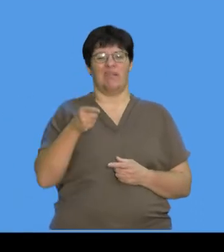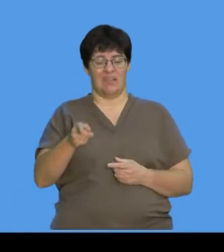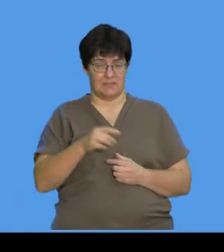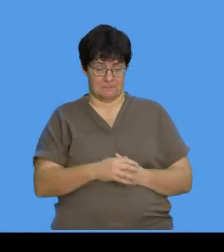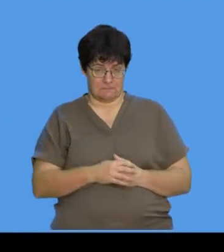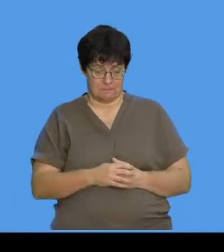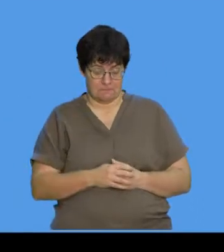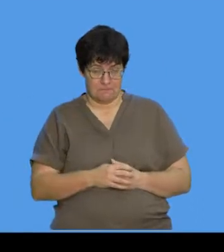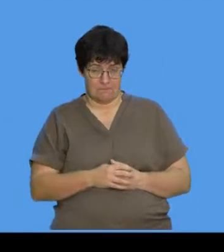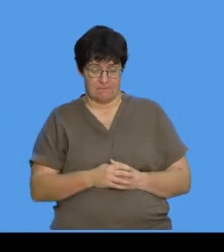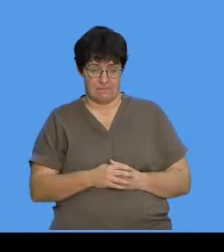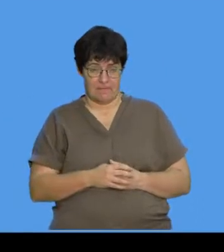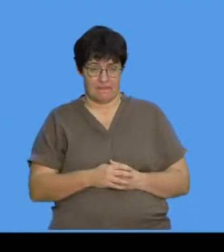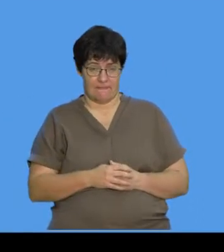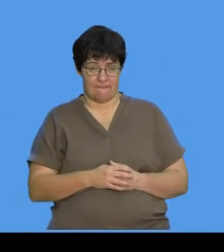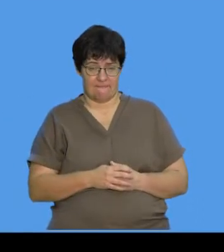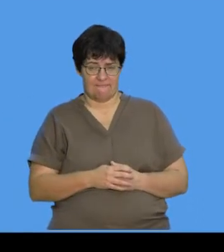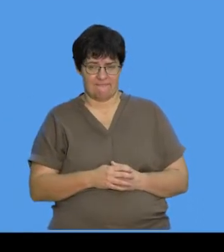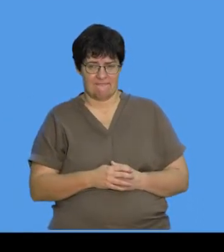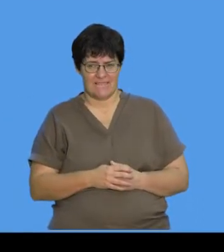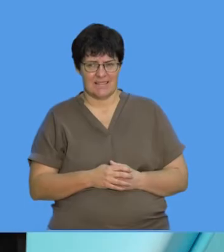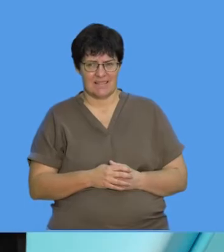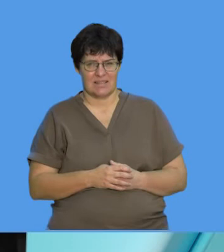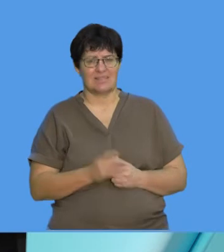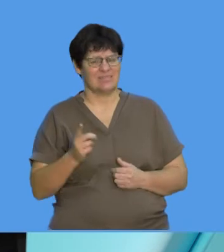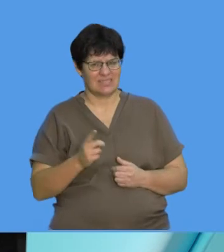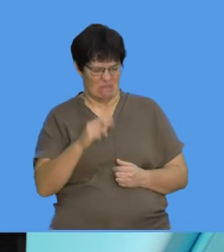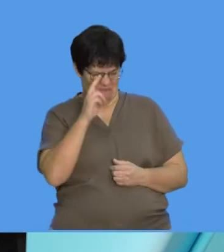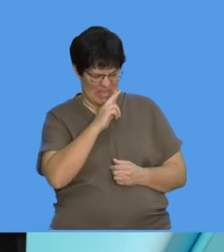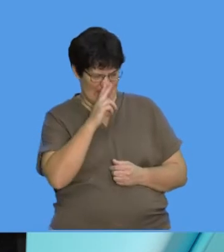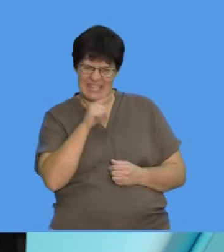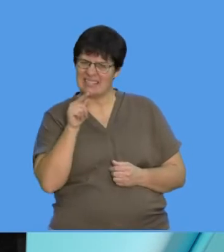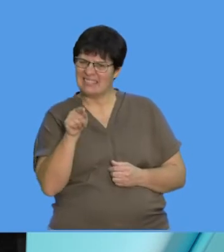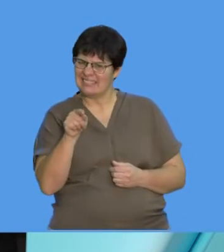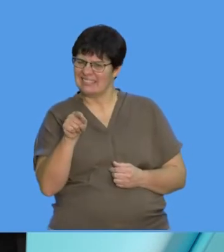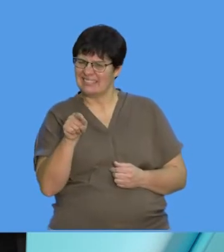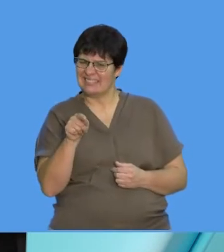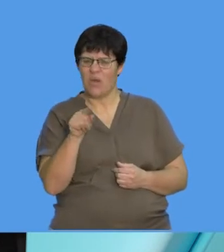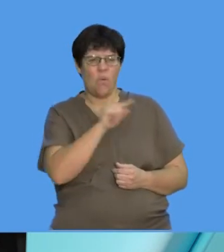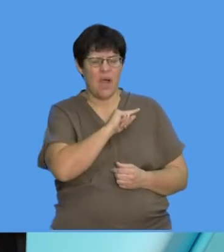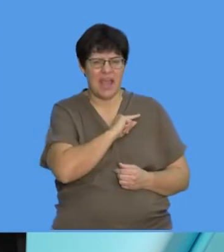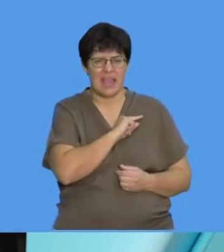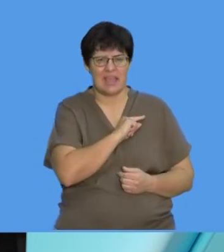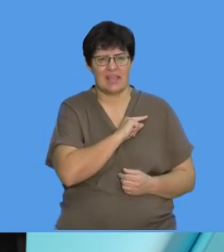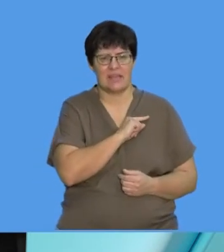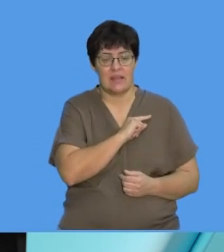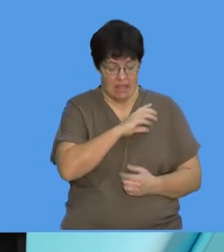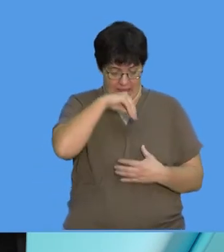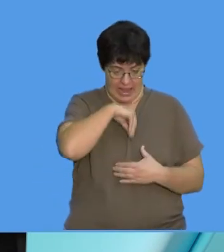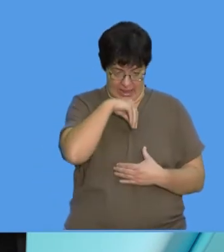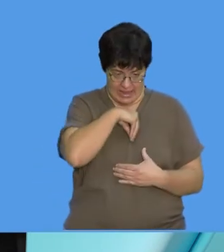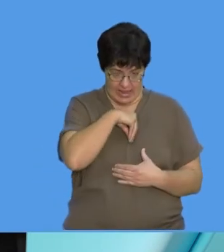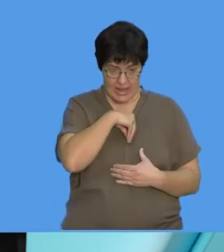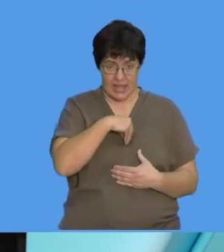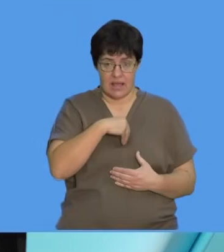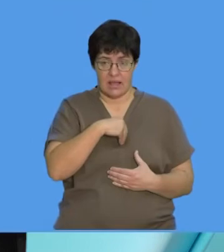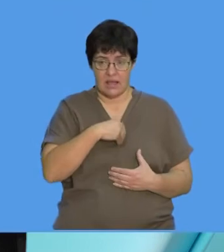Now, what happens here, this is actually one of the funniest things. It's because you have the same